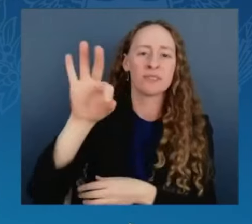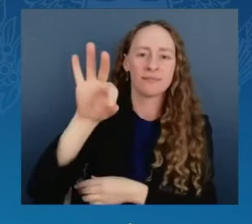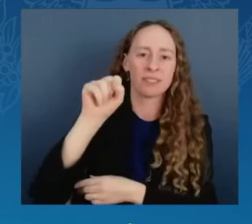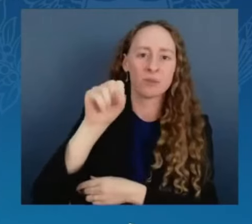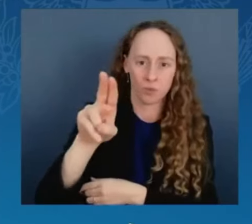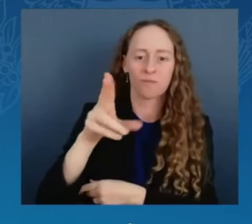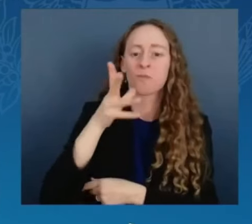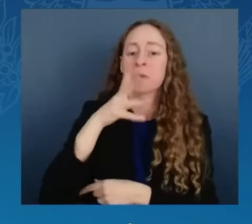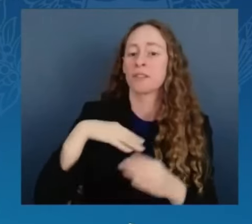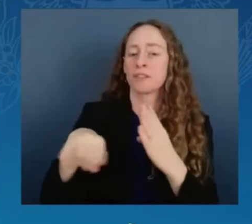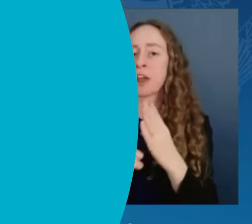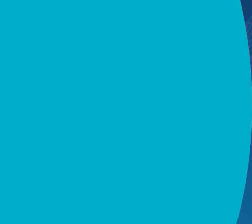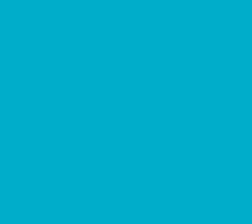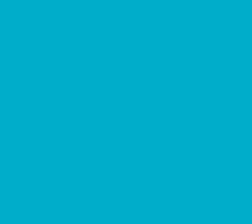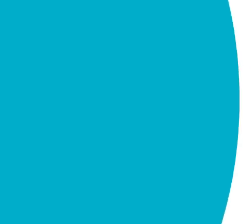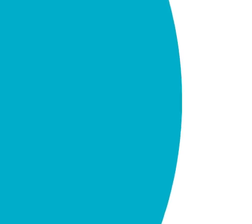Please welcome Jordan.